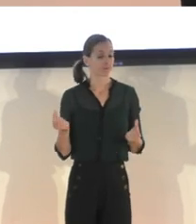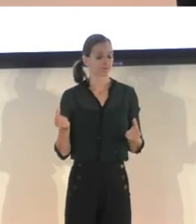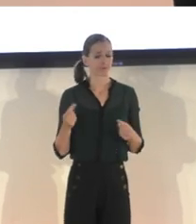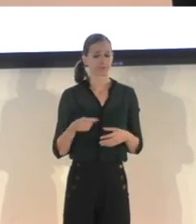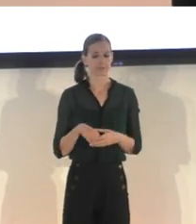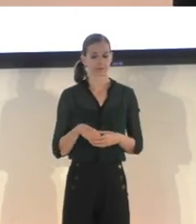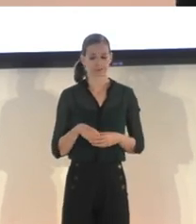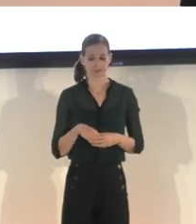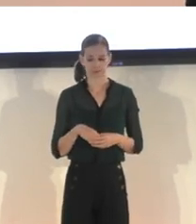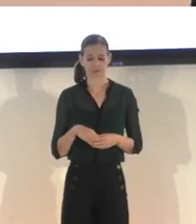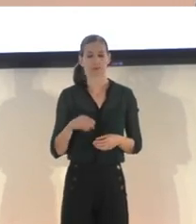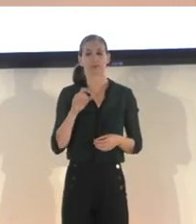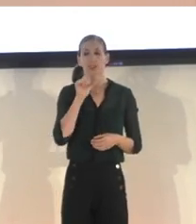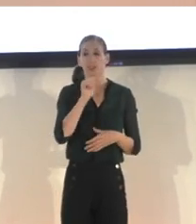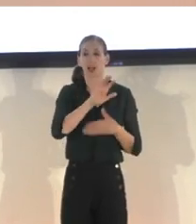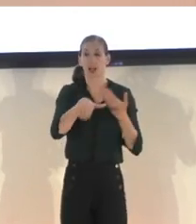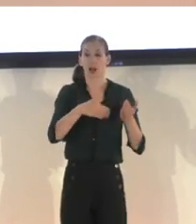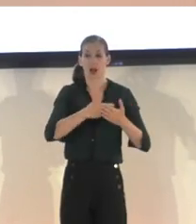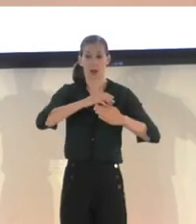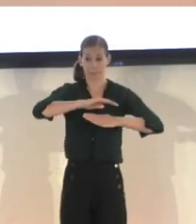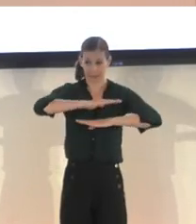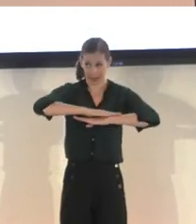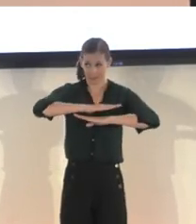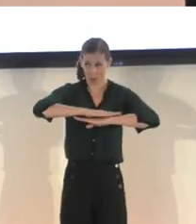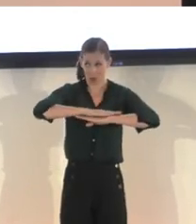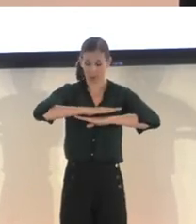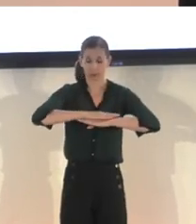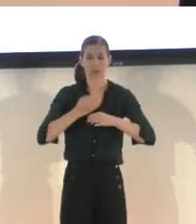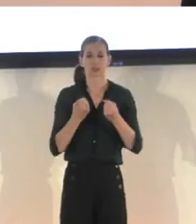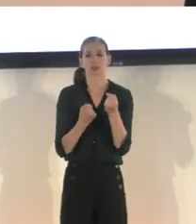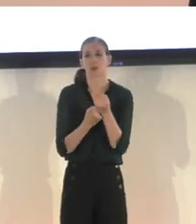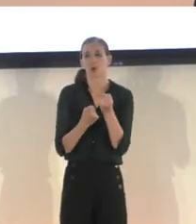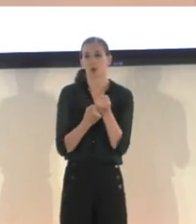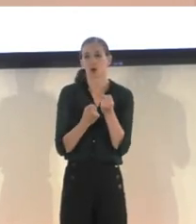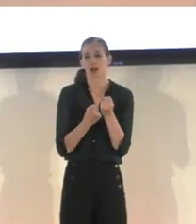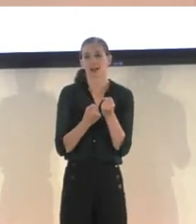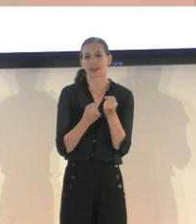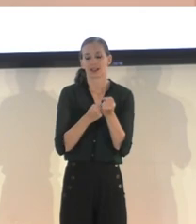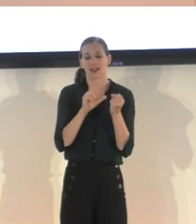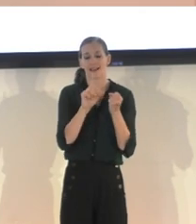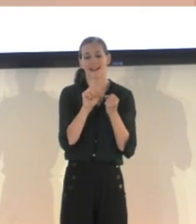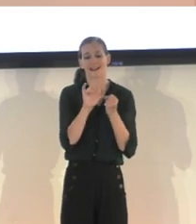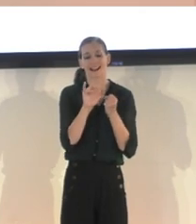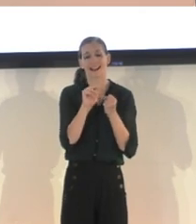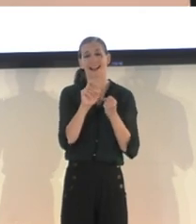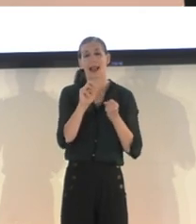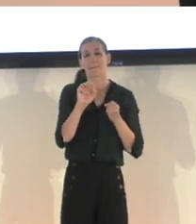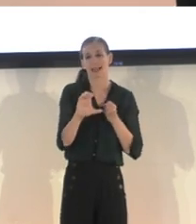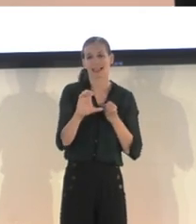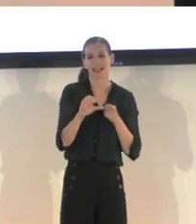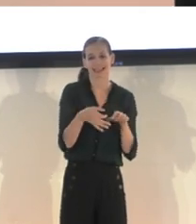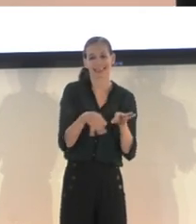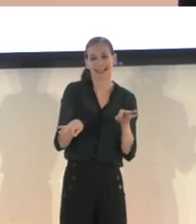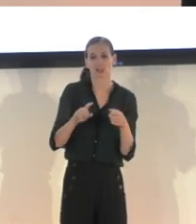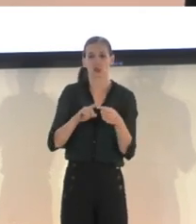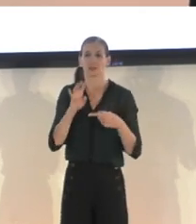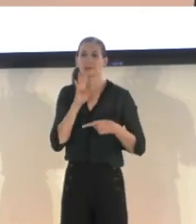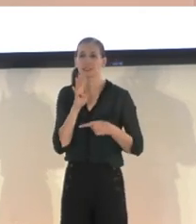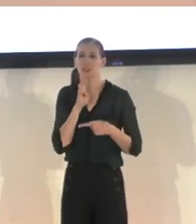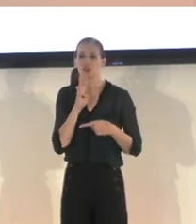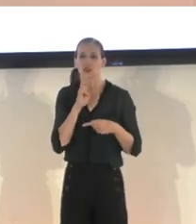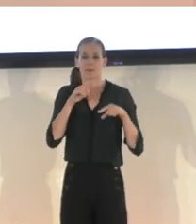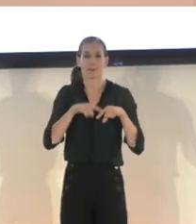additionally, not all platforms that we were working on supported dynamic text-to-speech that was spatialized.